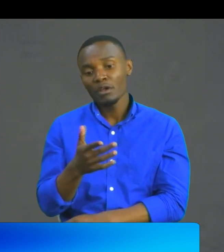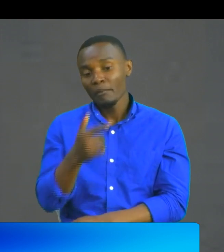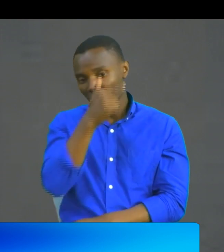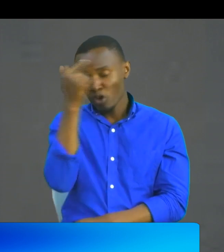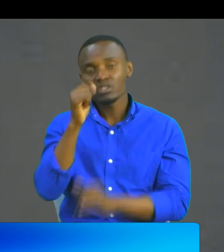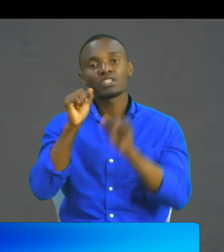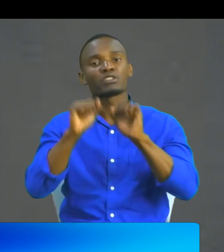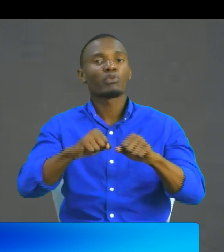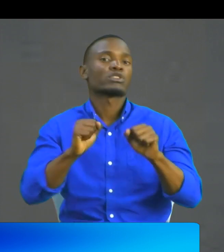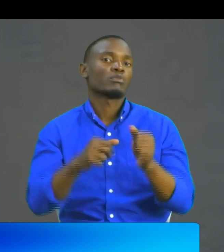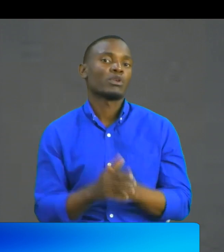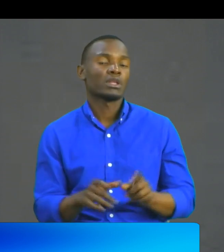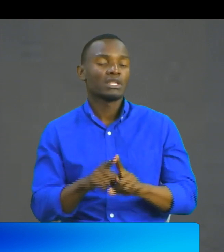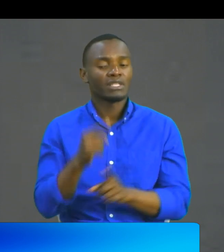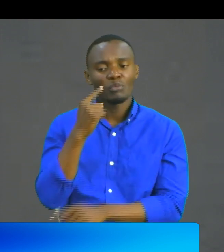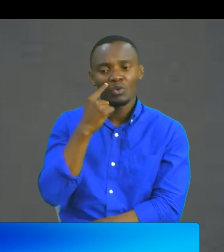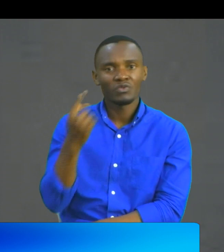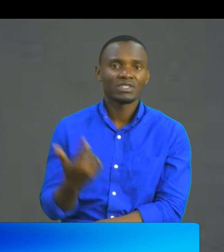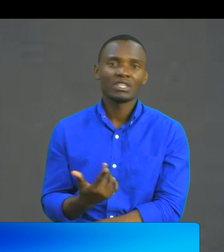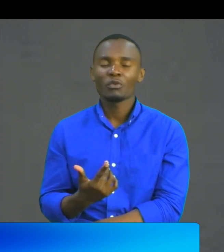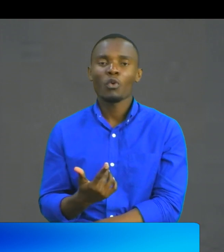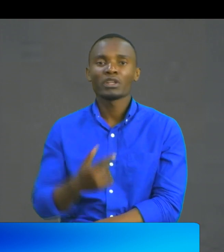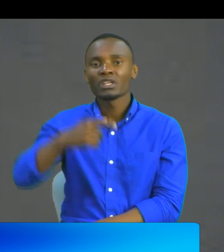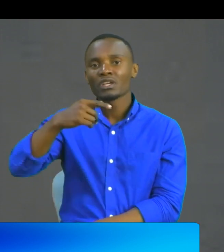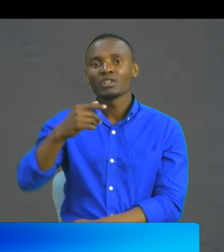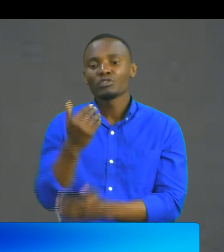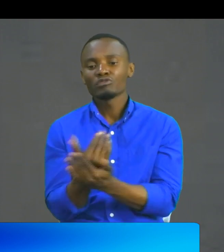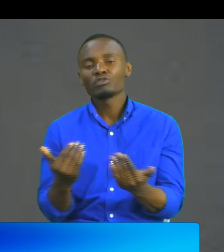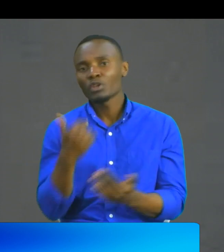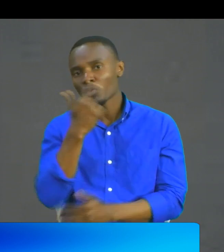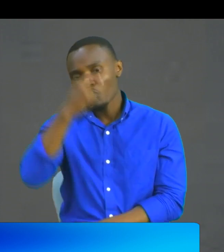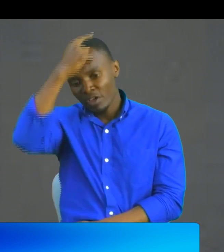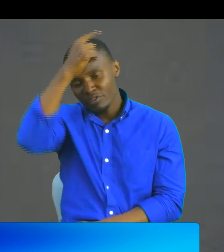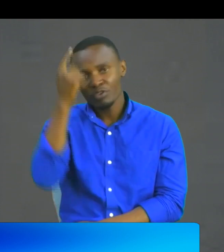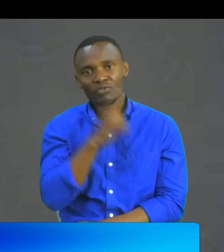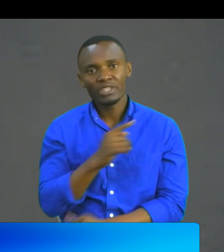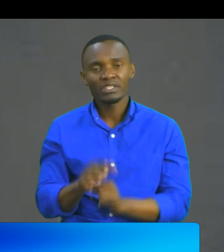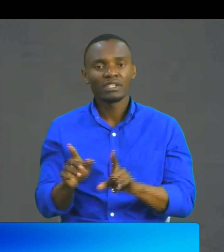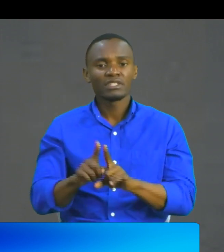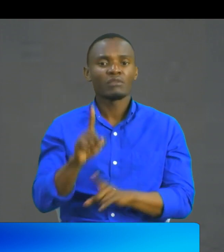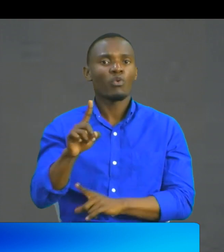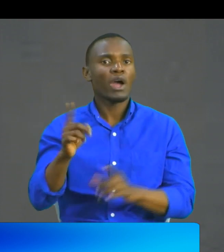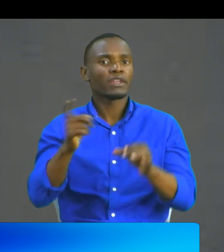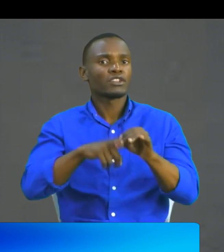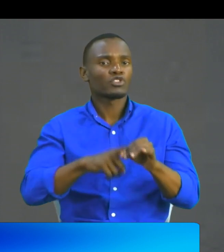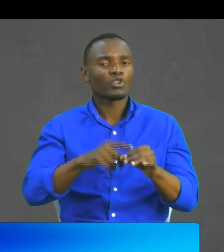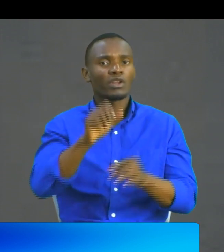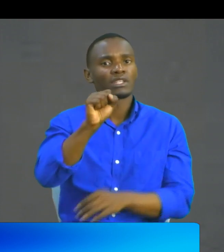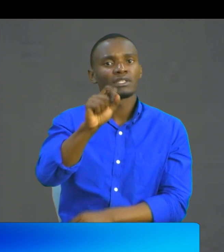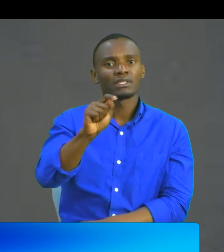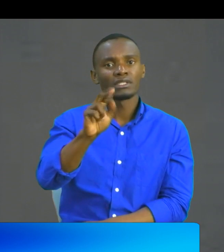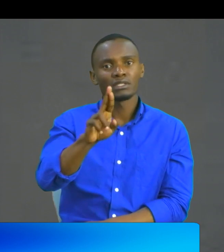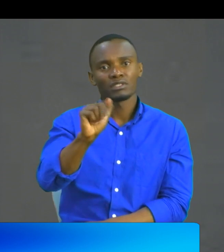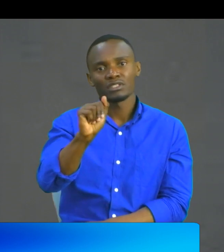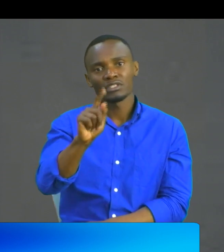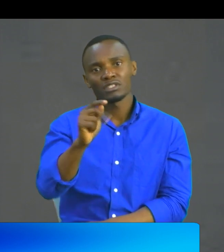And we have seen the alumni here speaking very fluently and the things they're able to do. One is already instruct more. So it is possible and